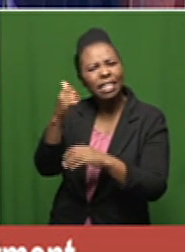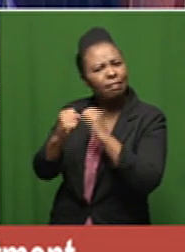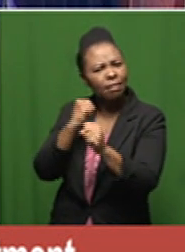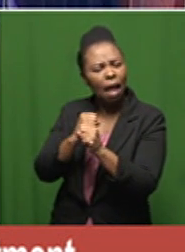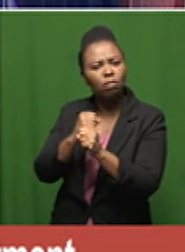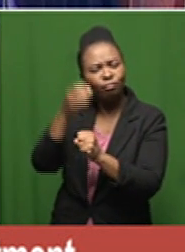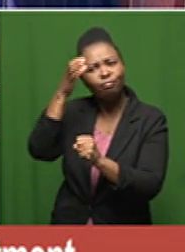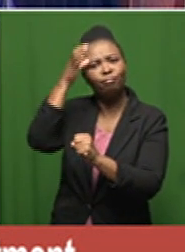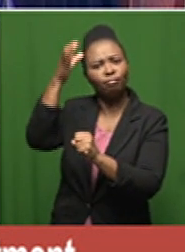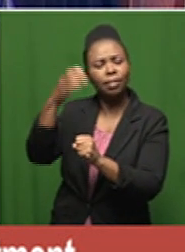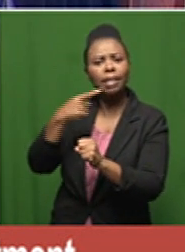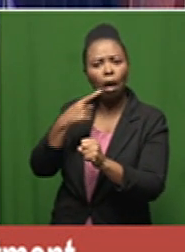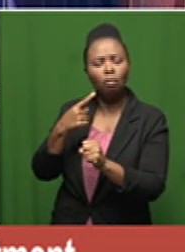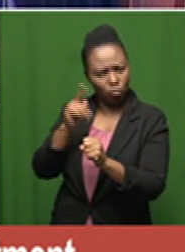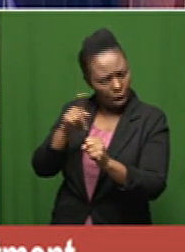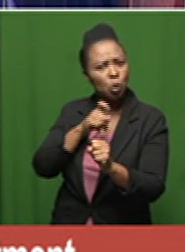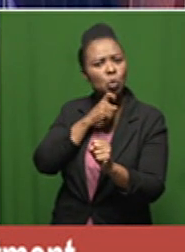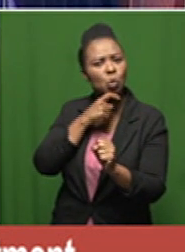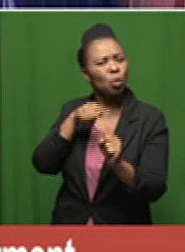saying let's use this drug